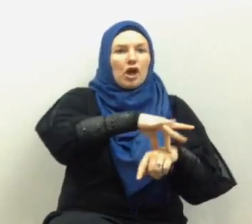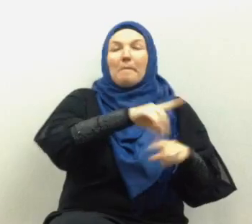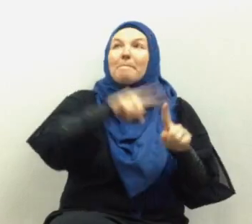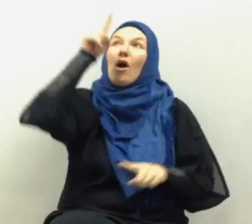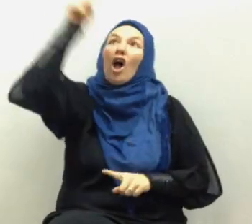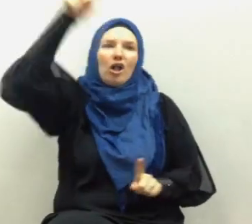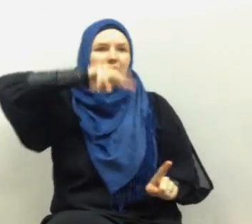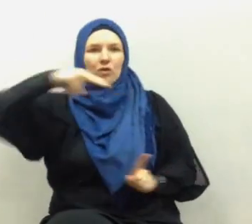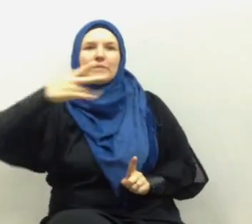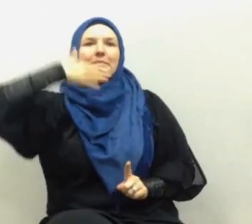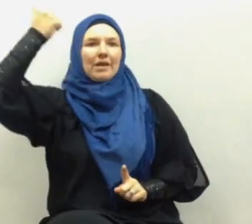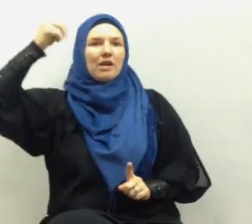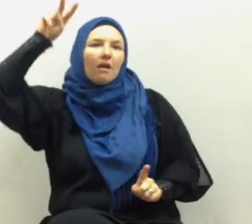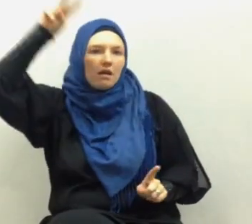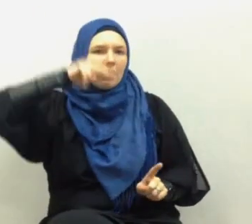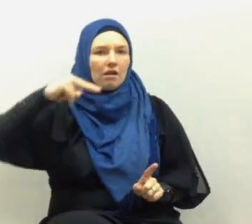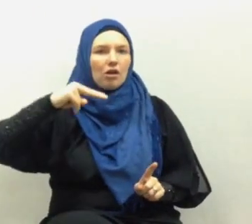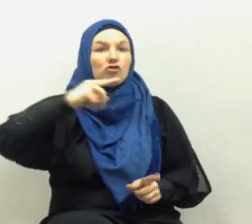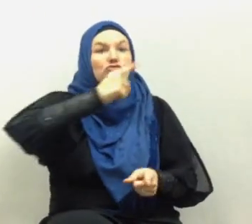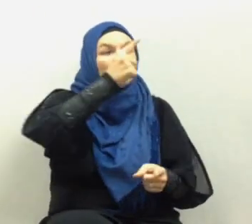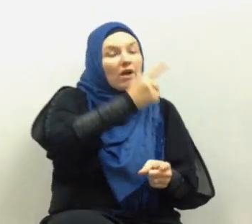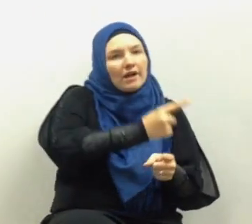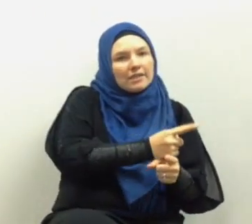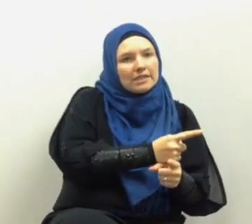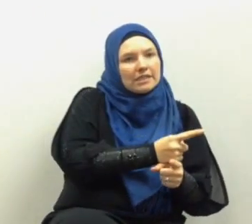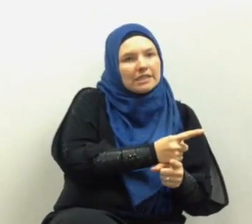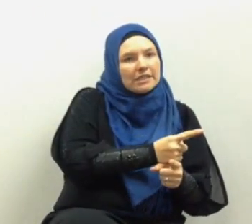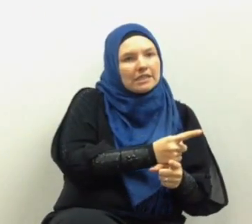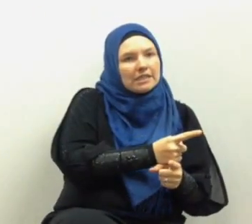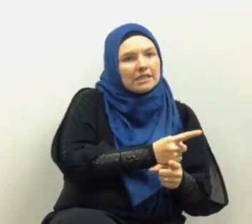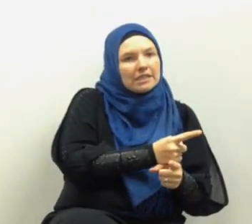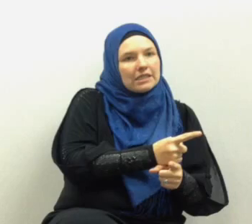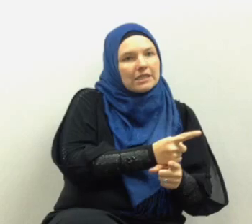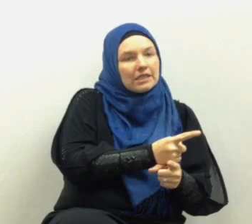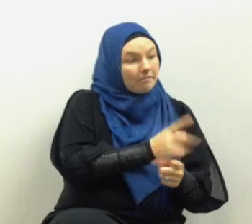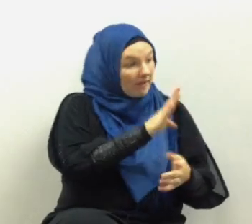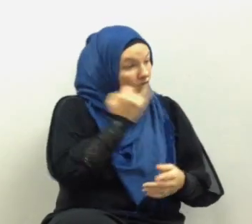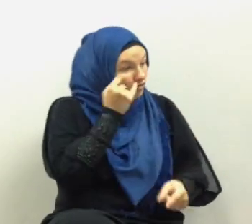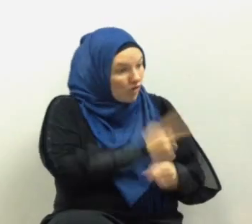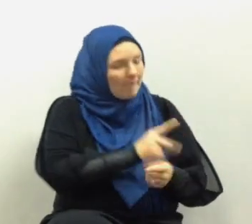but in Allah's view right is might